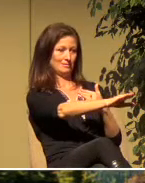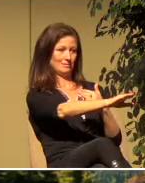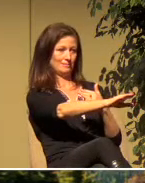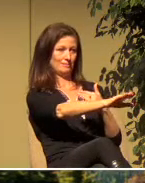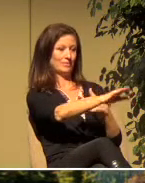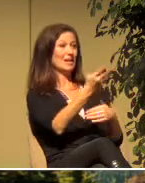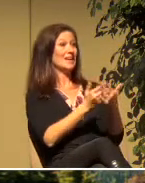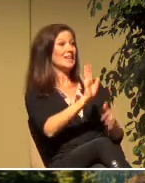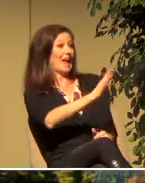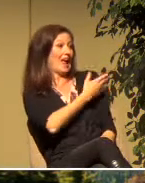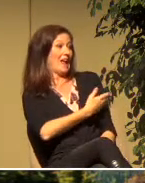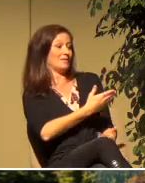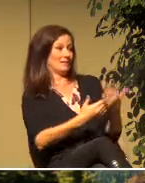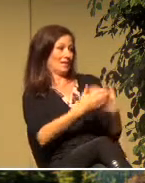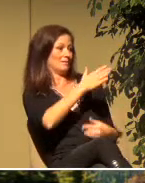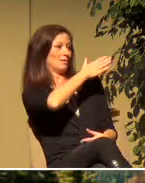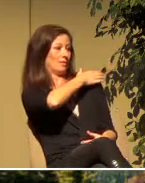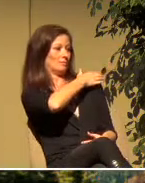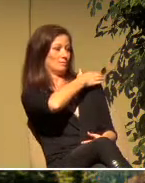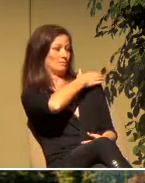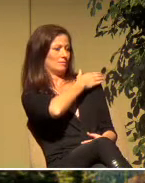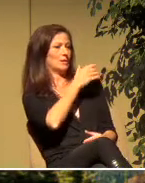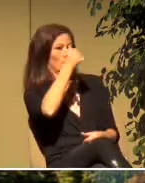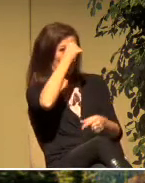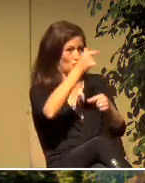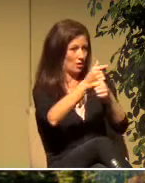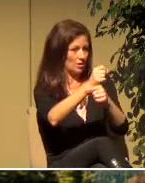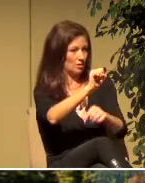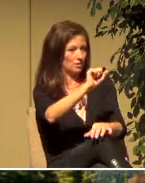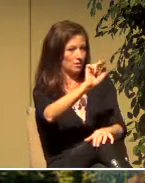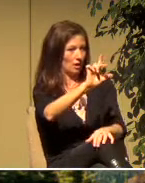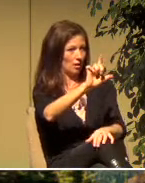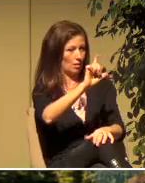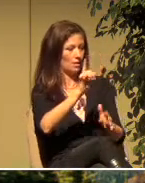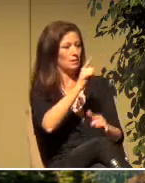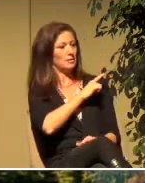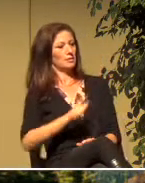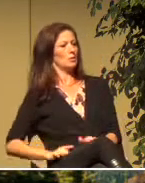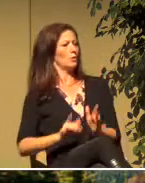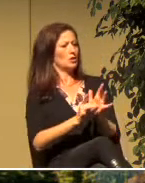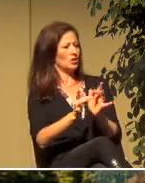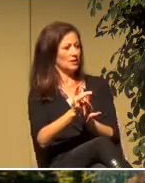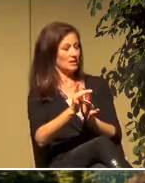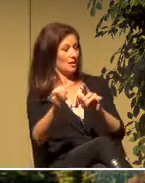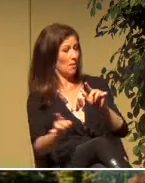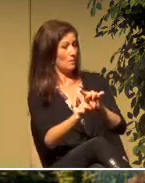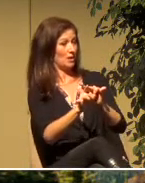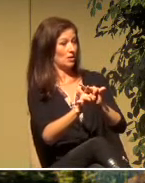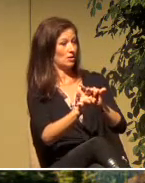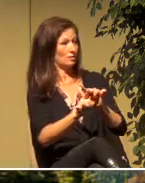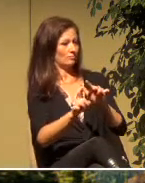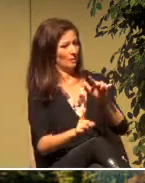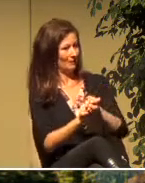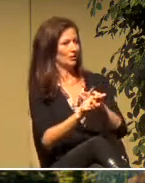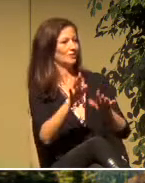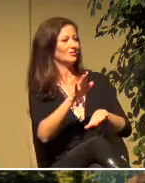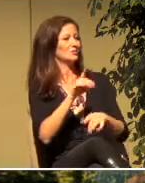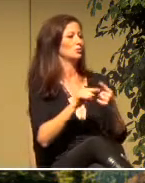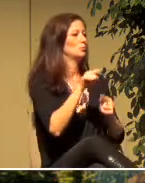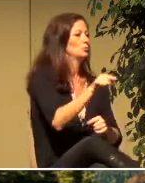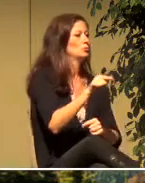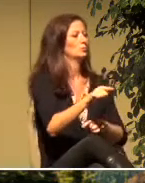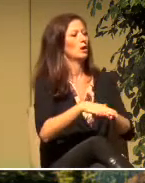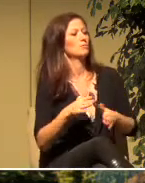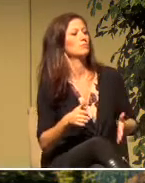Placing his hands on Saul, he said, Brother Saul, The Lord Jesus, whom appeared to you on the road as you were coming here, has sent me